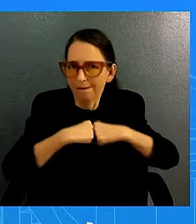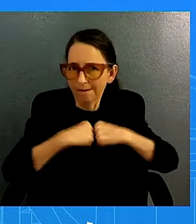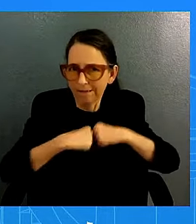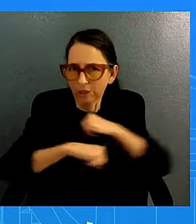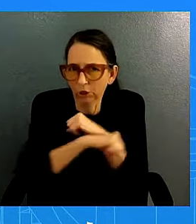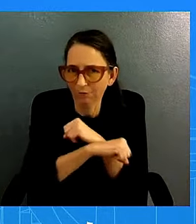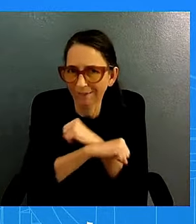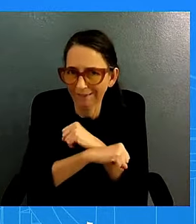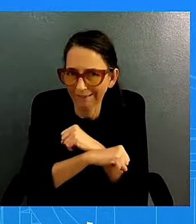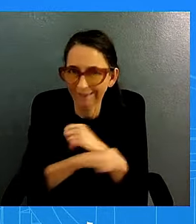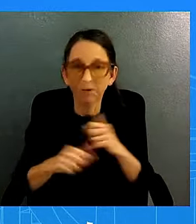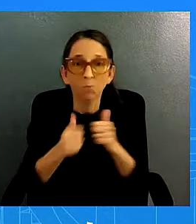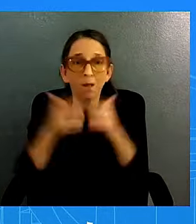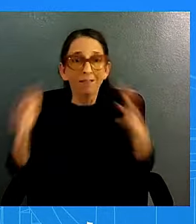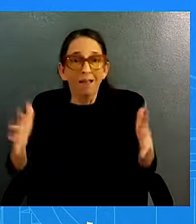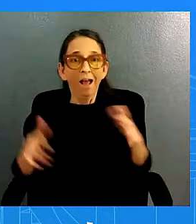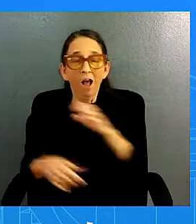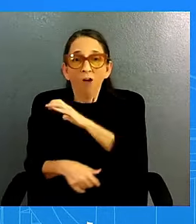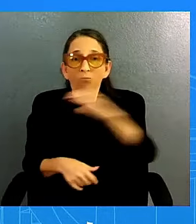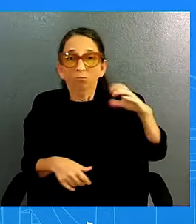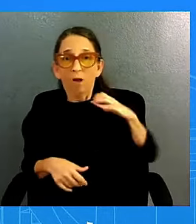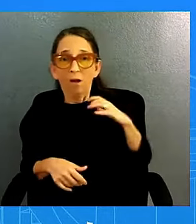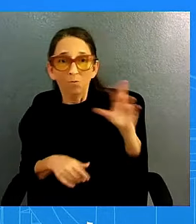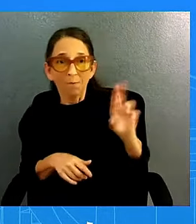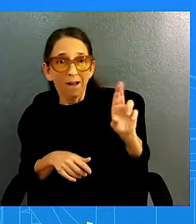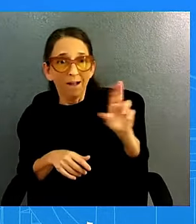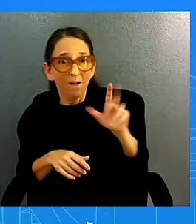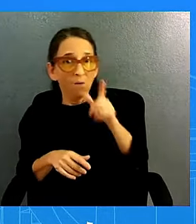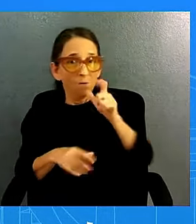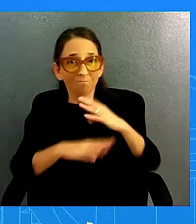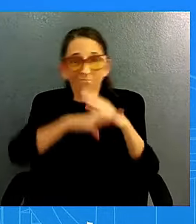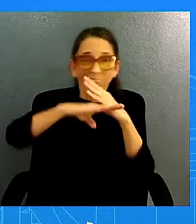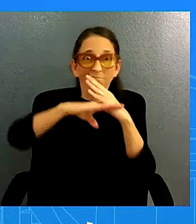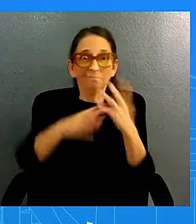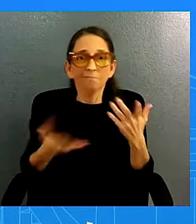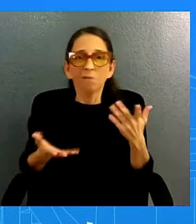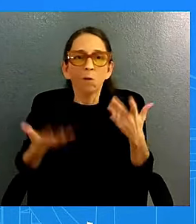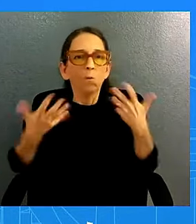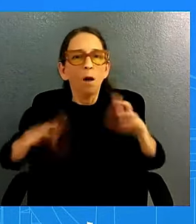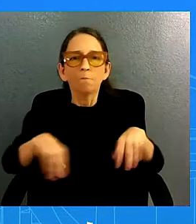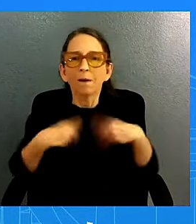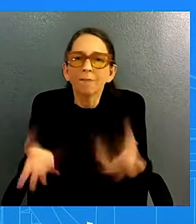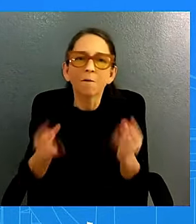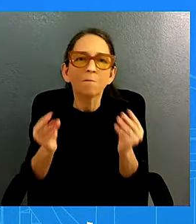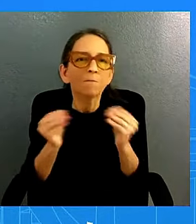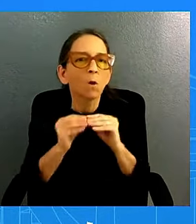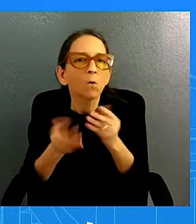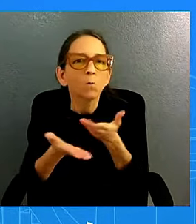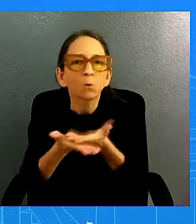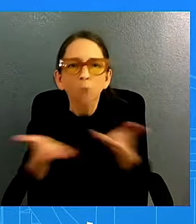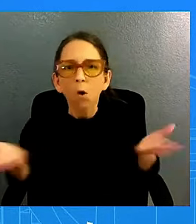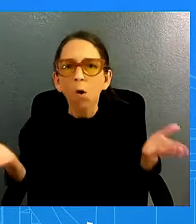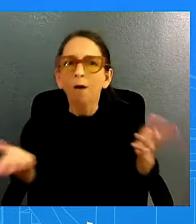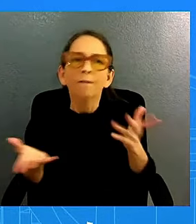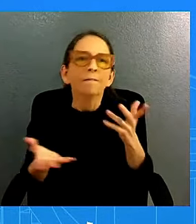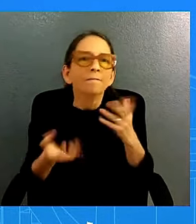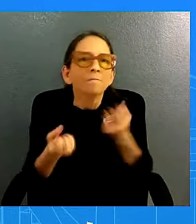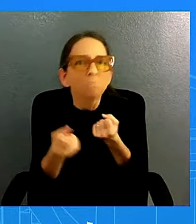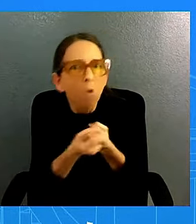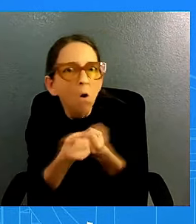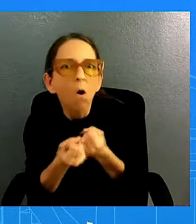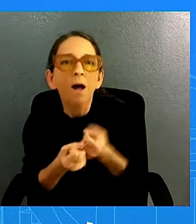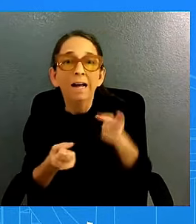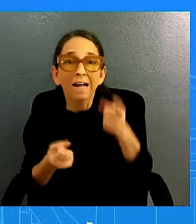gotten in the way and do not provide want to provide more assistance more resources and if they were to pass uh that bipartisan